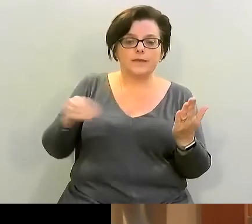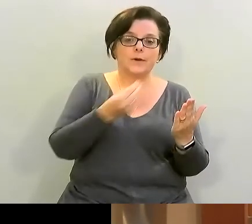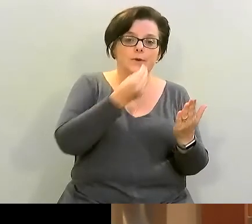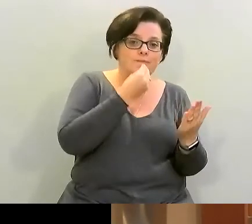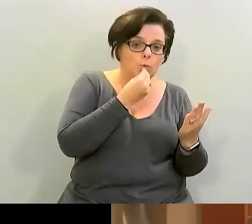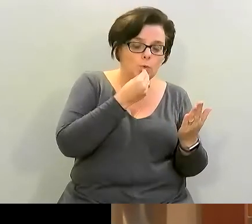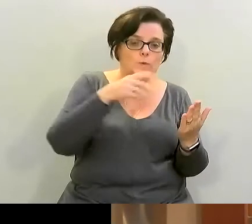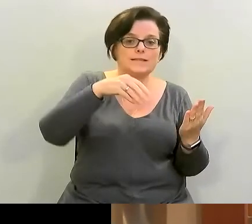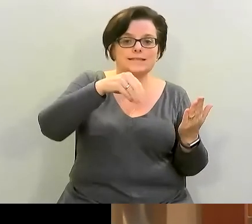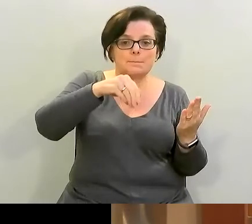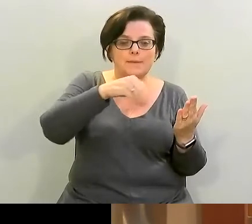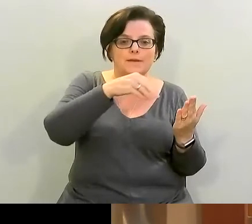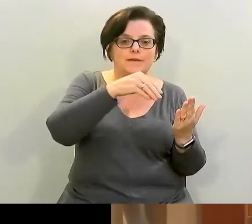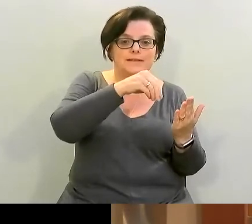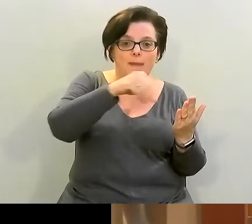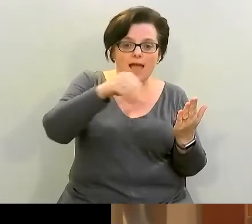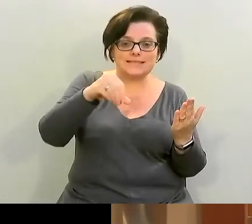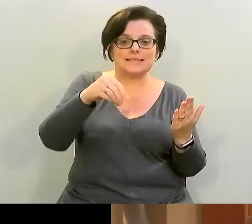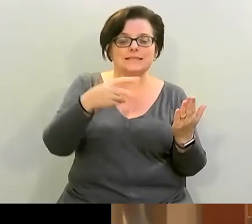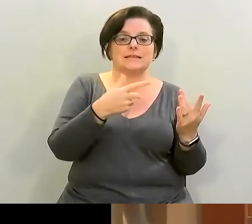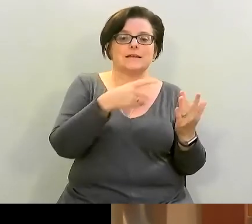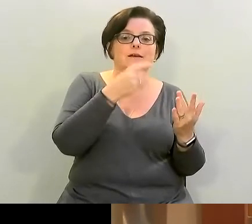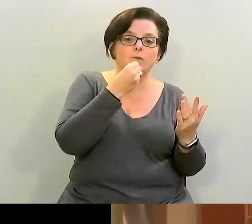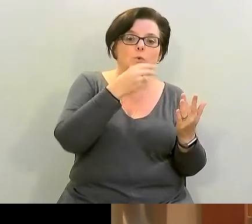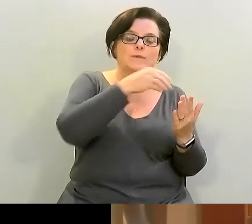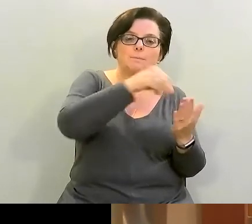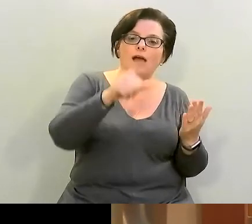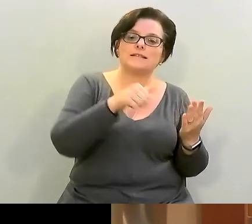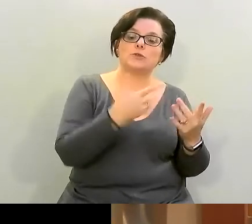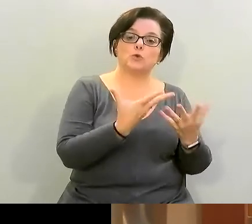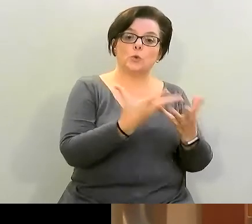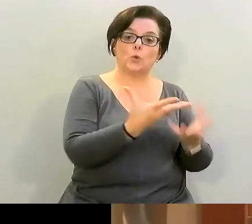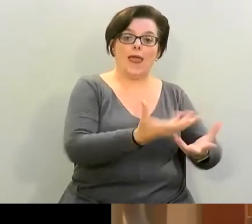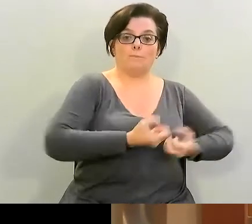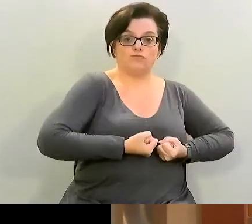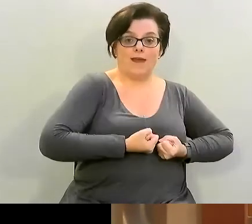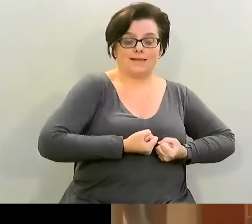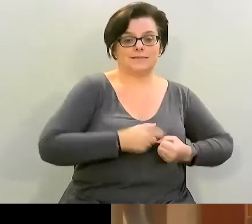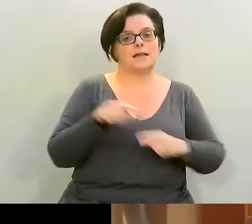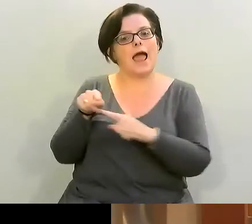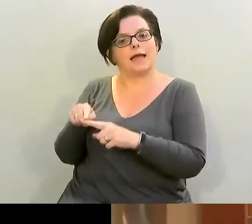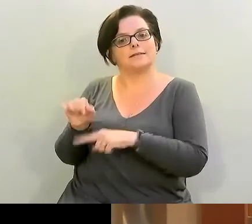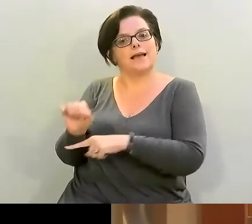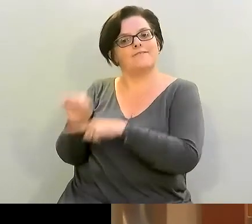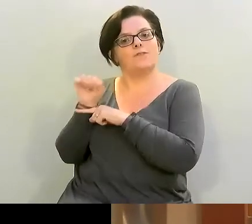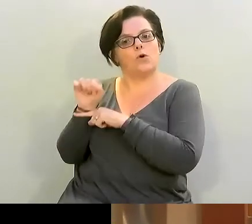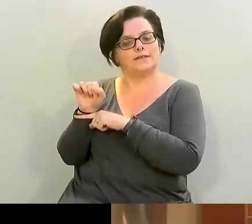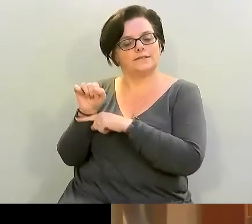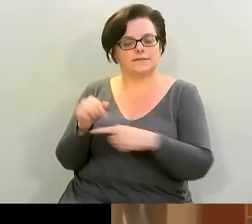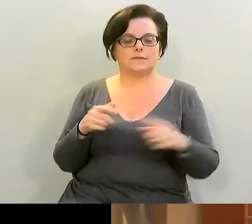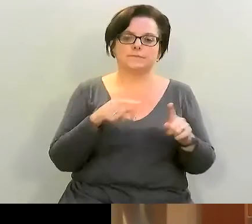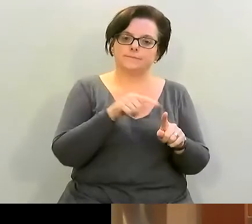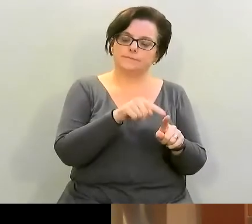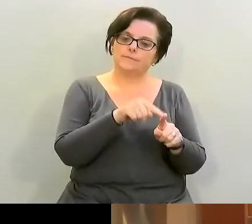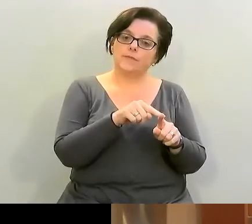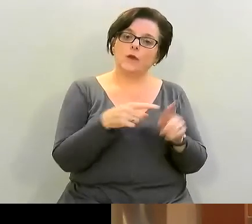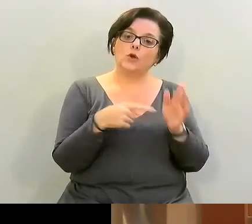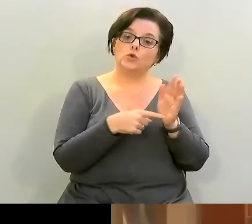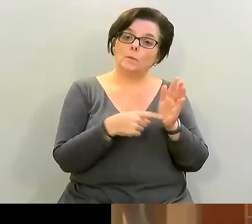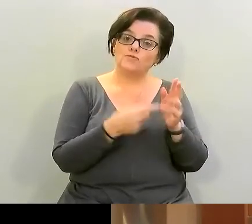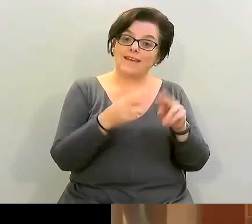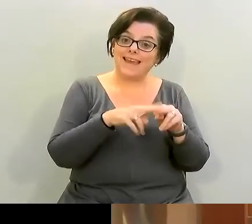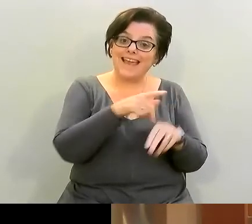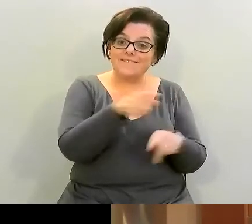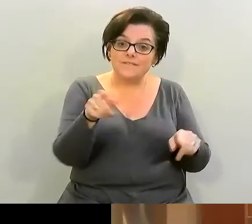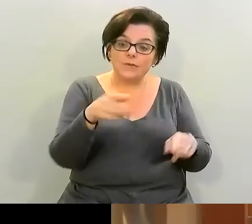nutrients to embrace and those to avoid so turmeric is something that's easy if you don't cook with it